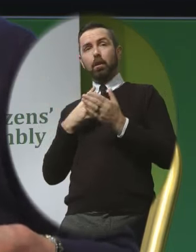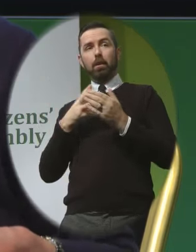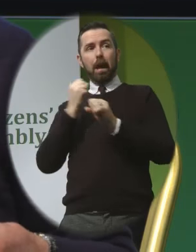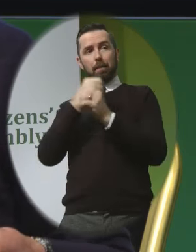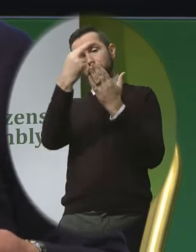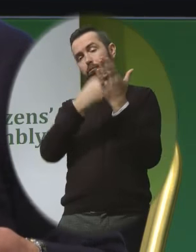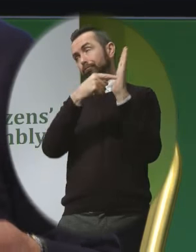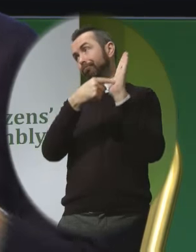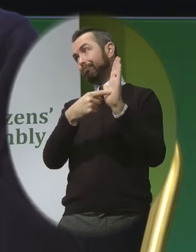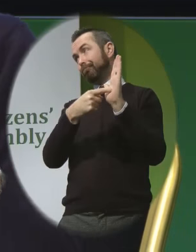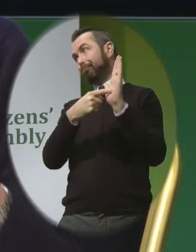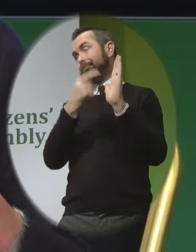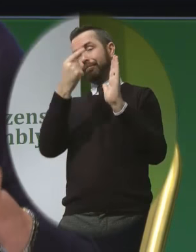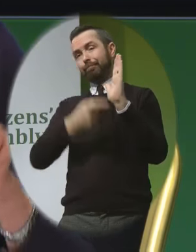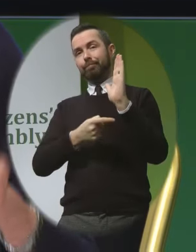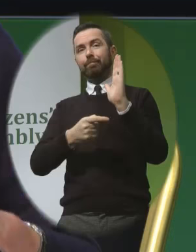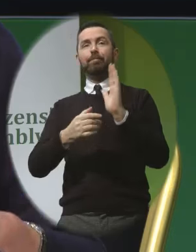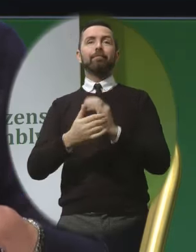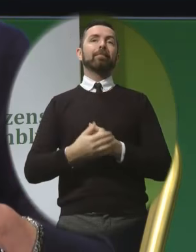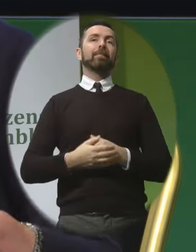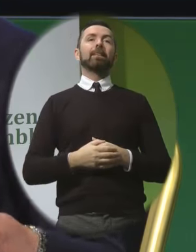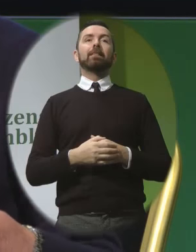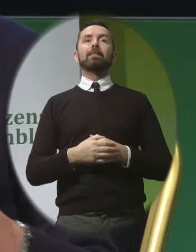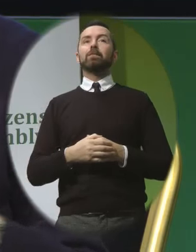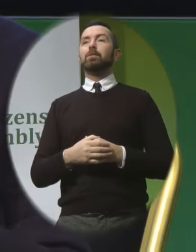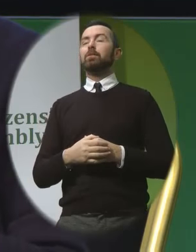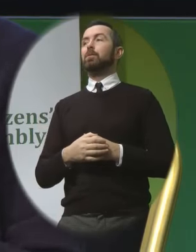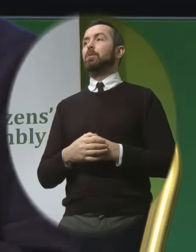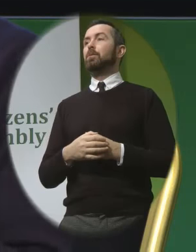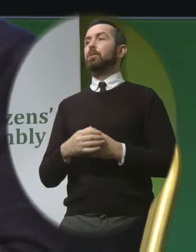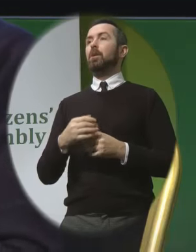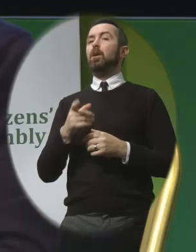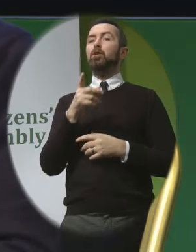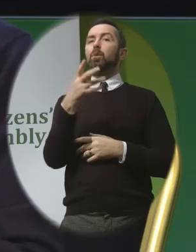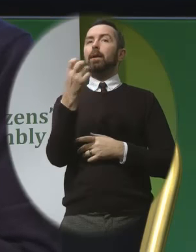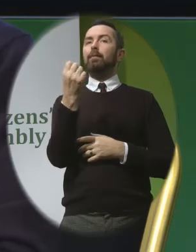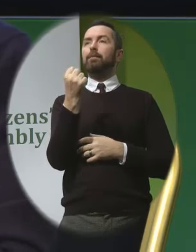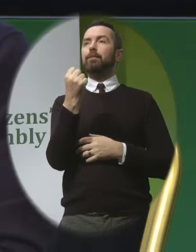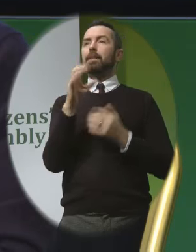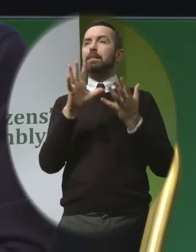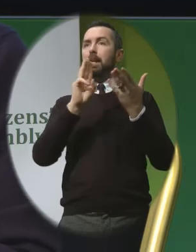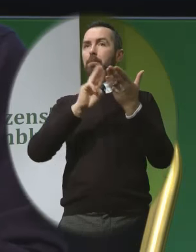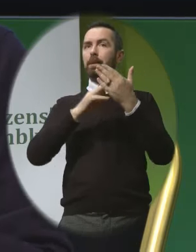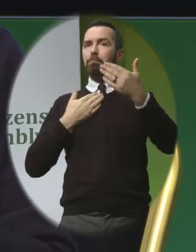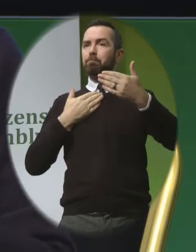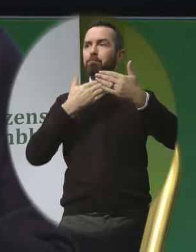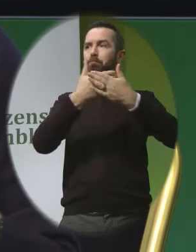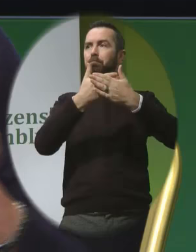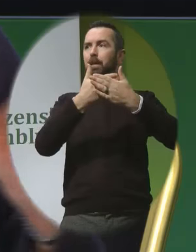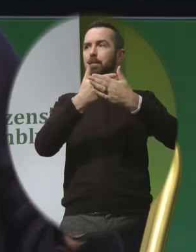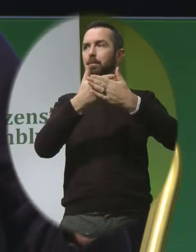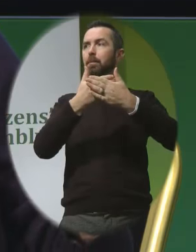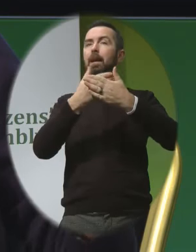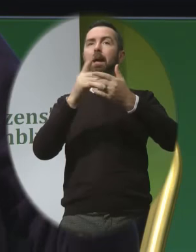earlier twice before or three times before this morning and you have ten minutes to speak and